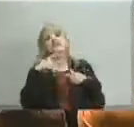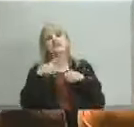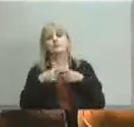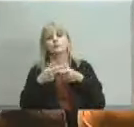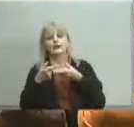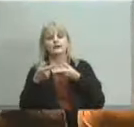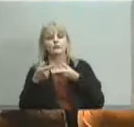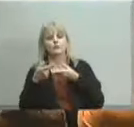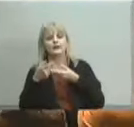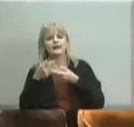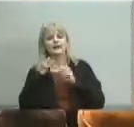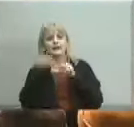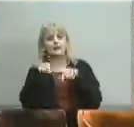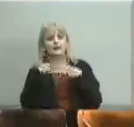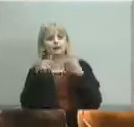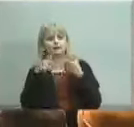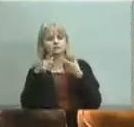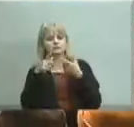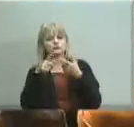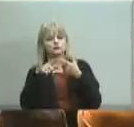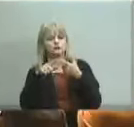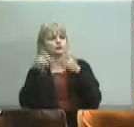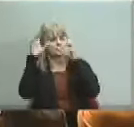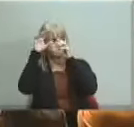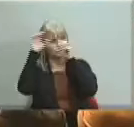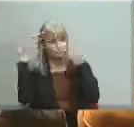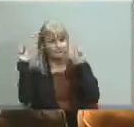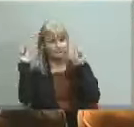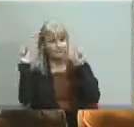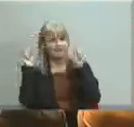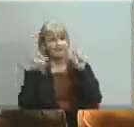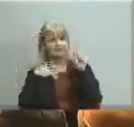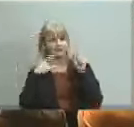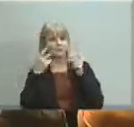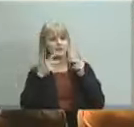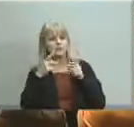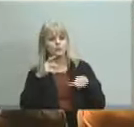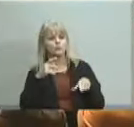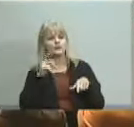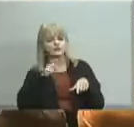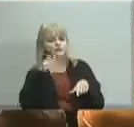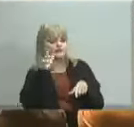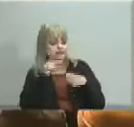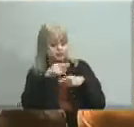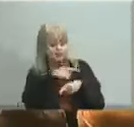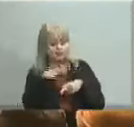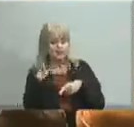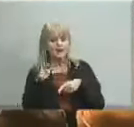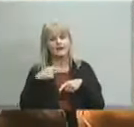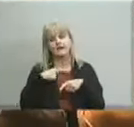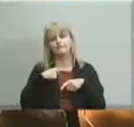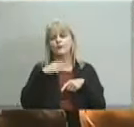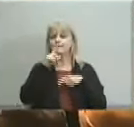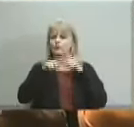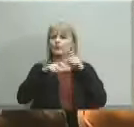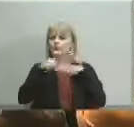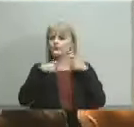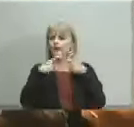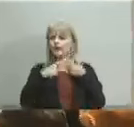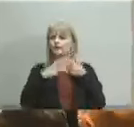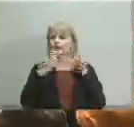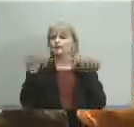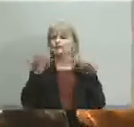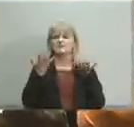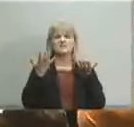input people should be heard but when we have a question about something that's going on in a school we go directly to the